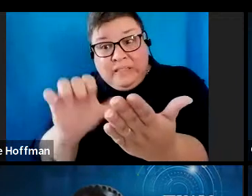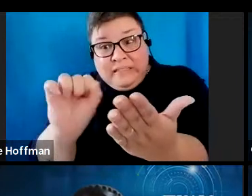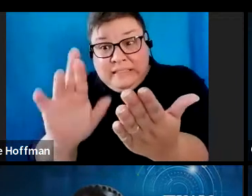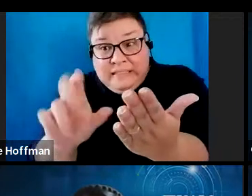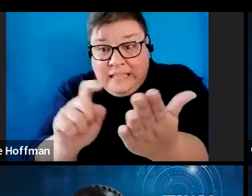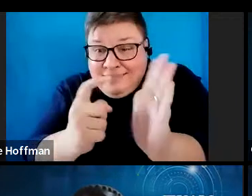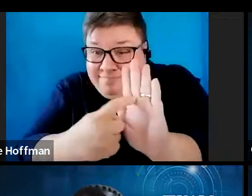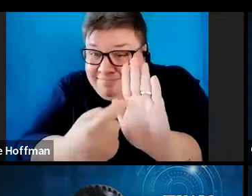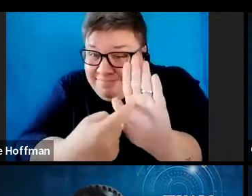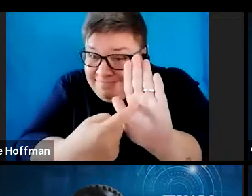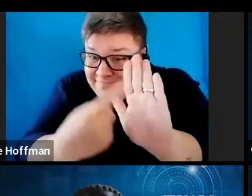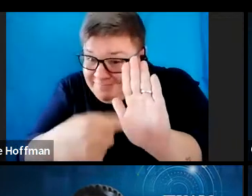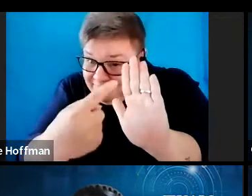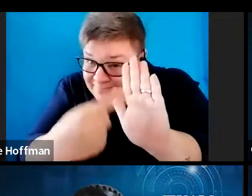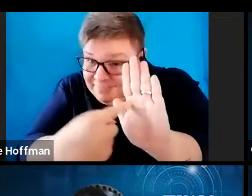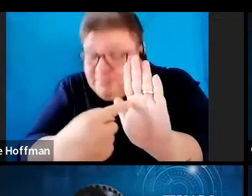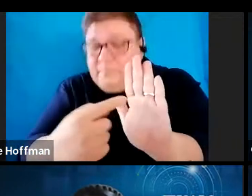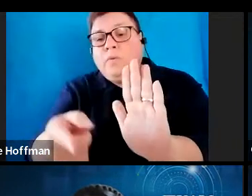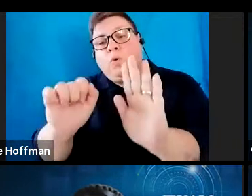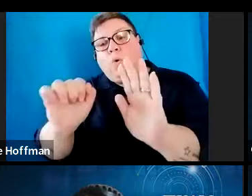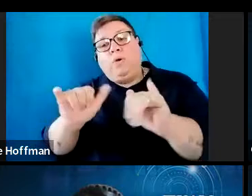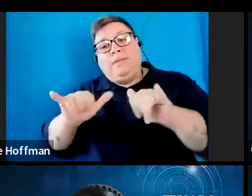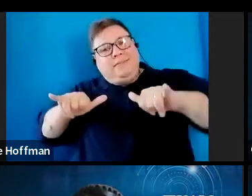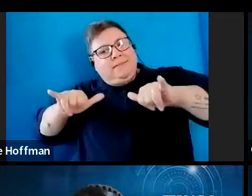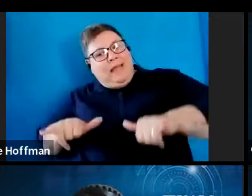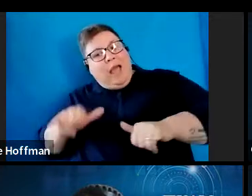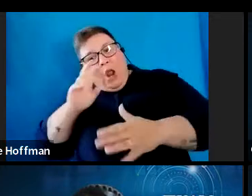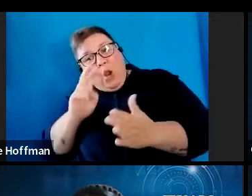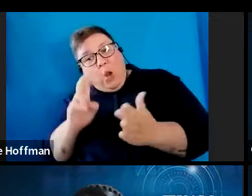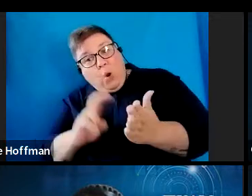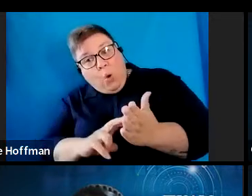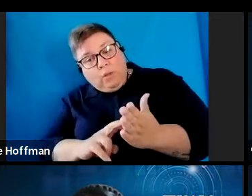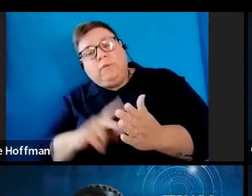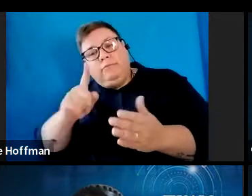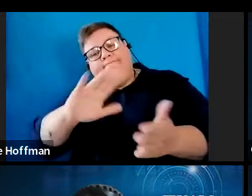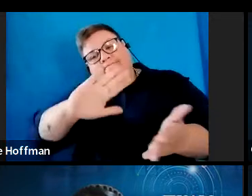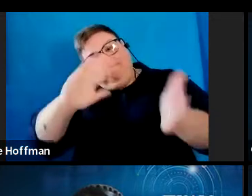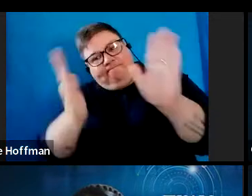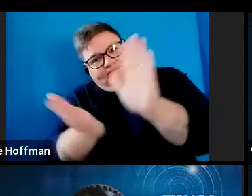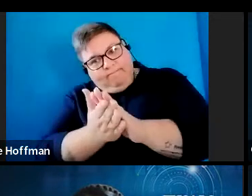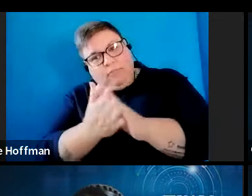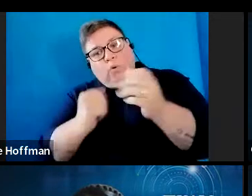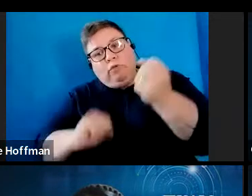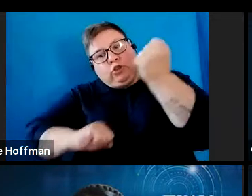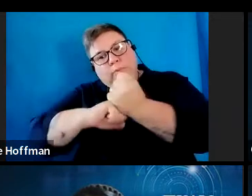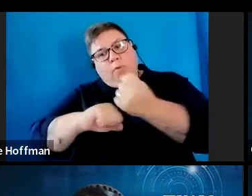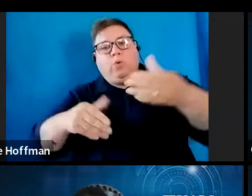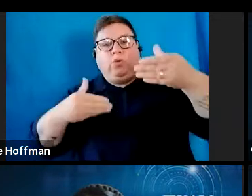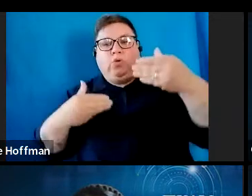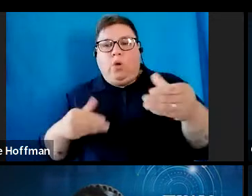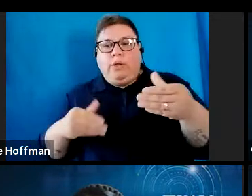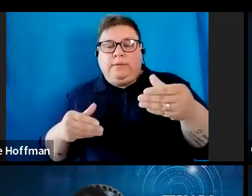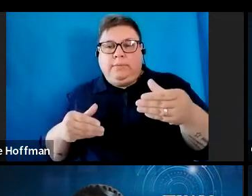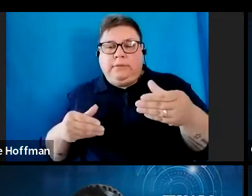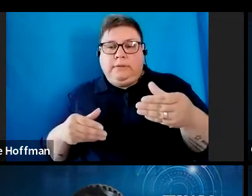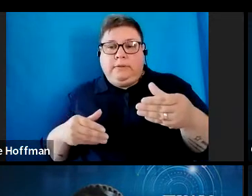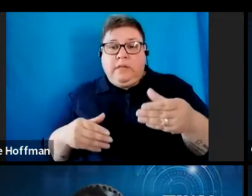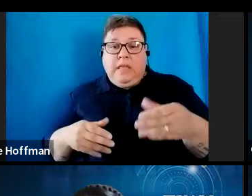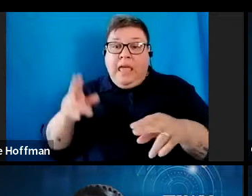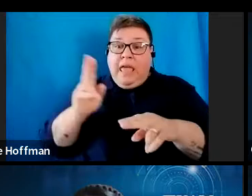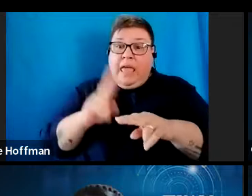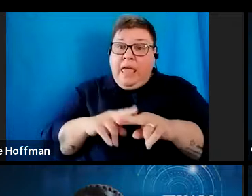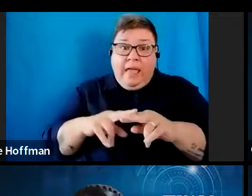update tax resident status notice must be attached to the supporting documents and if that is not